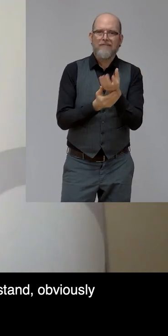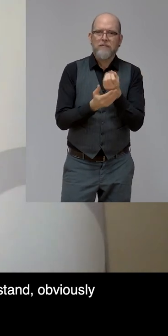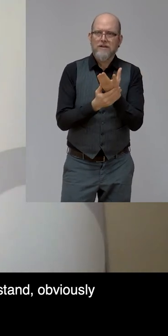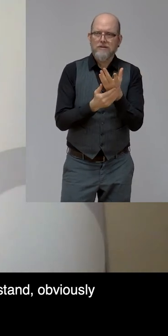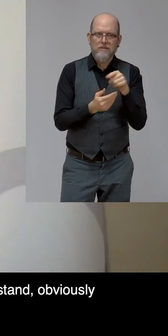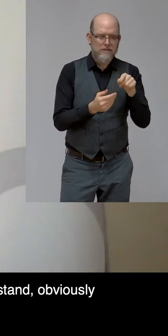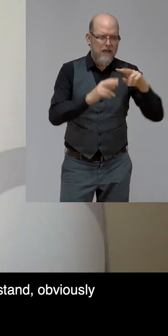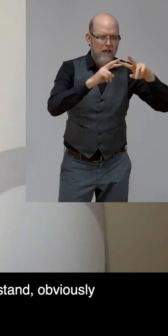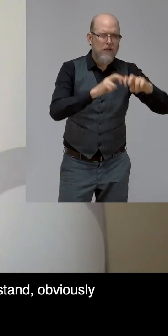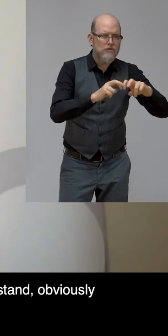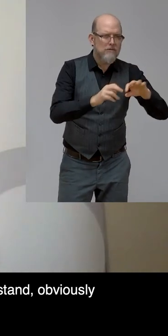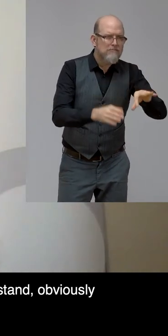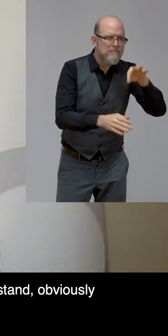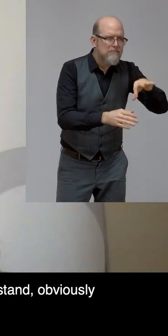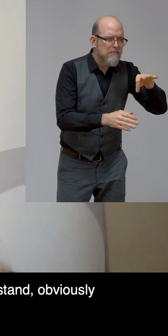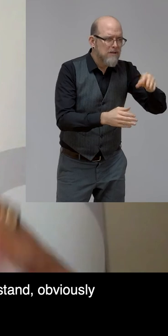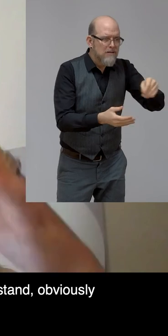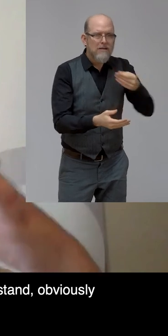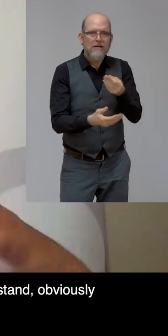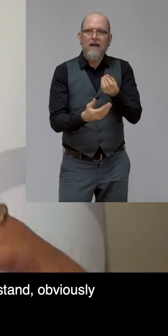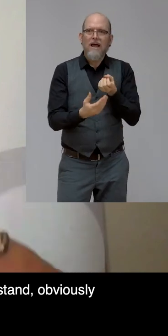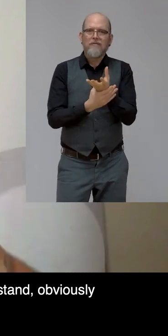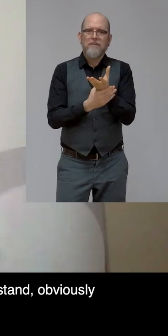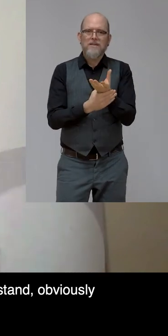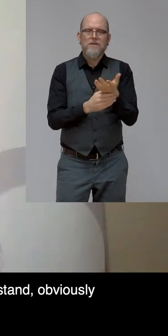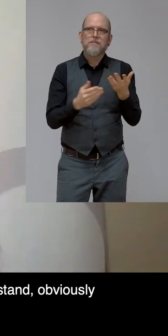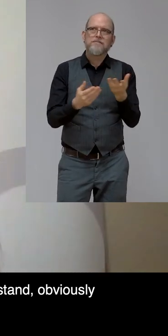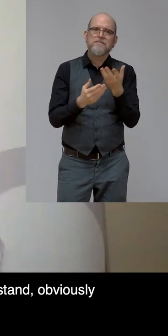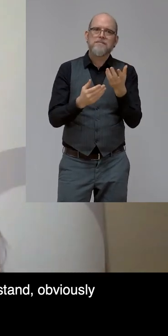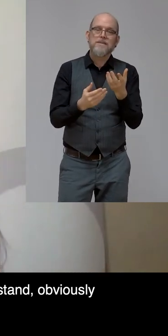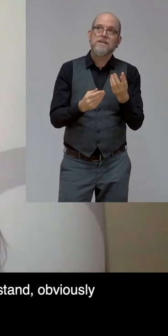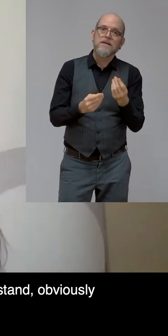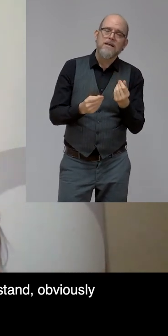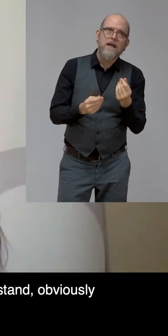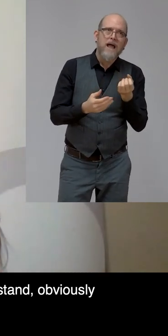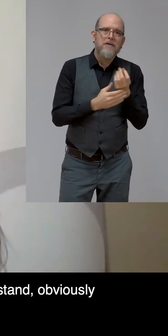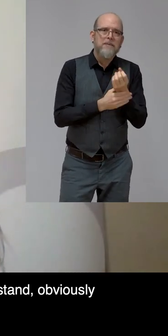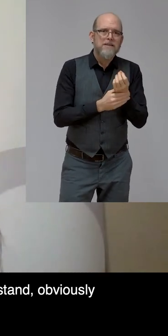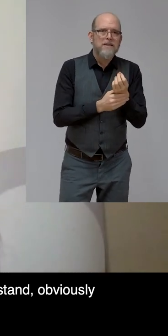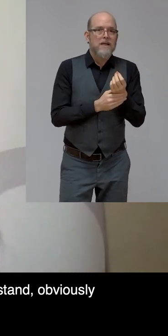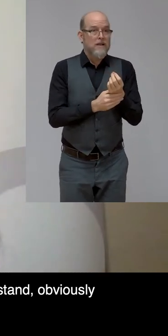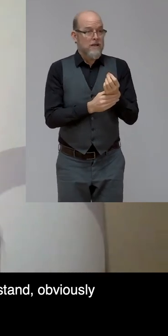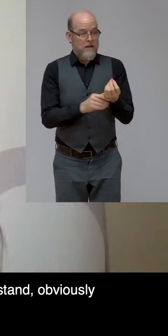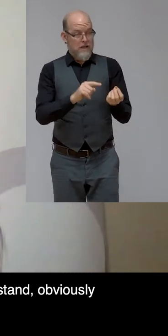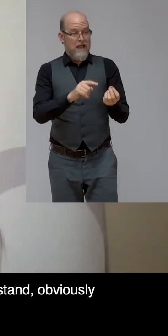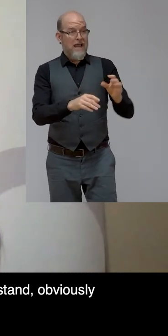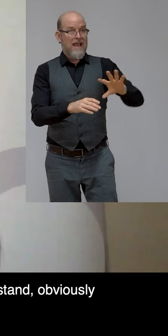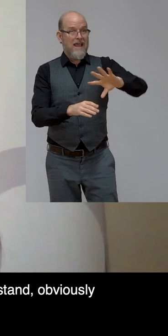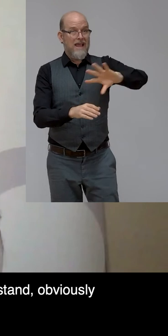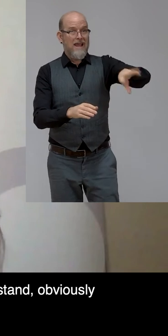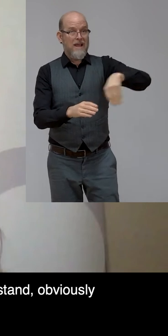the inclusion is not something easy to understand.